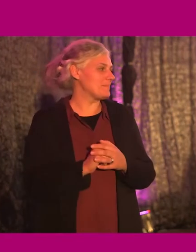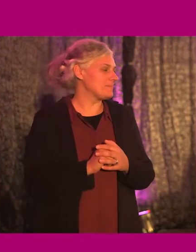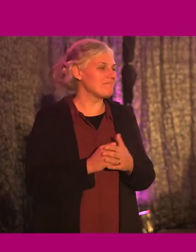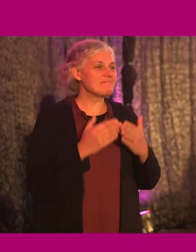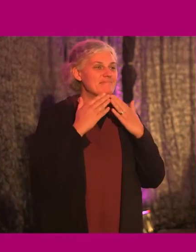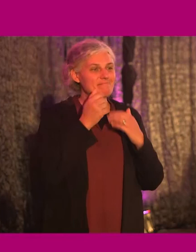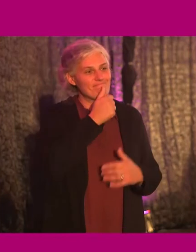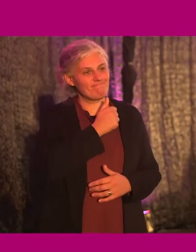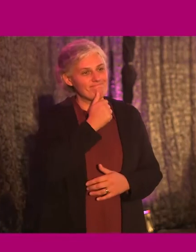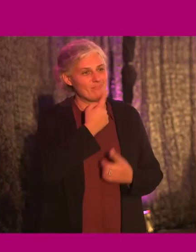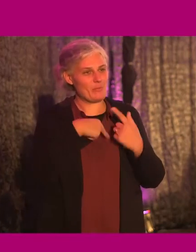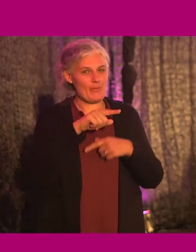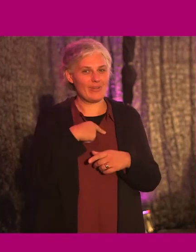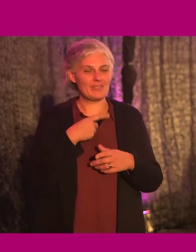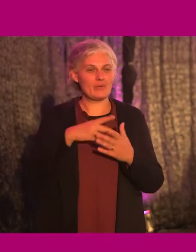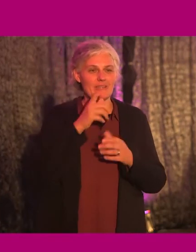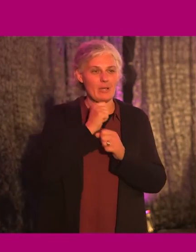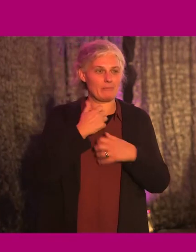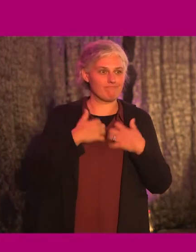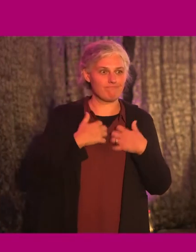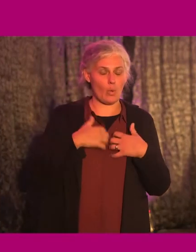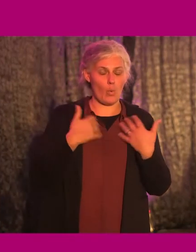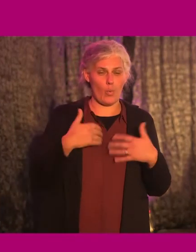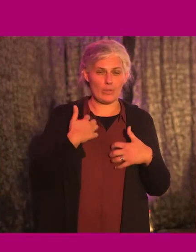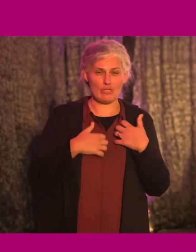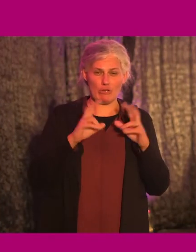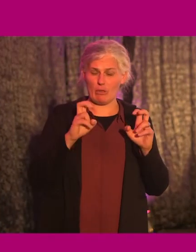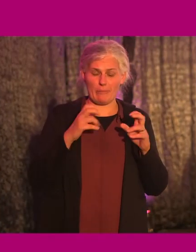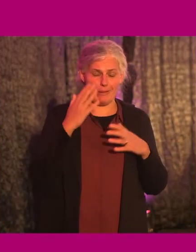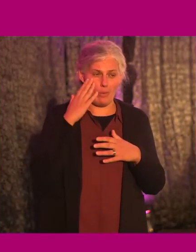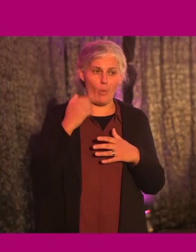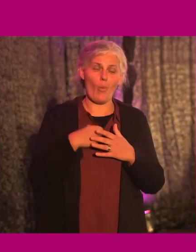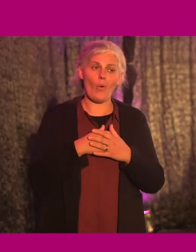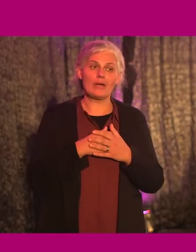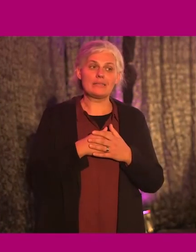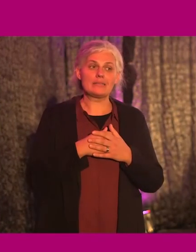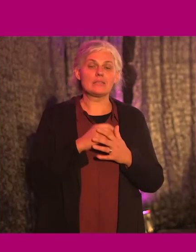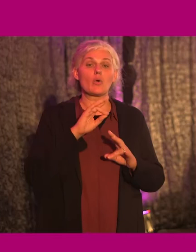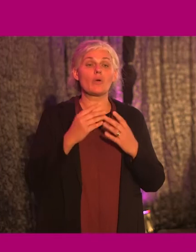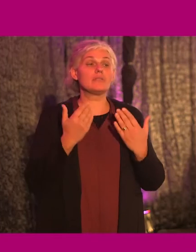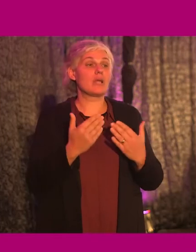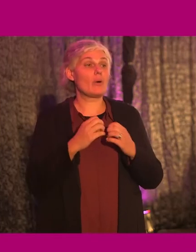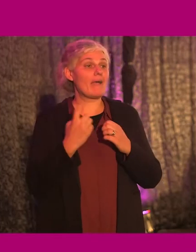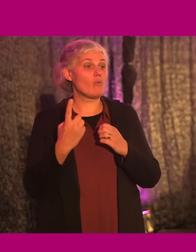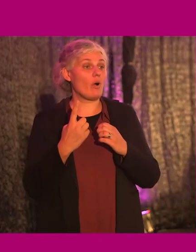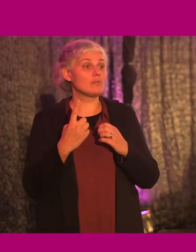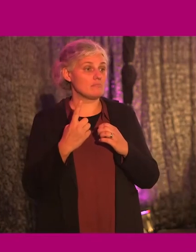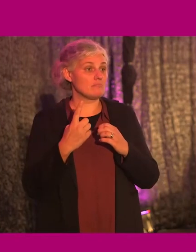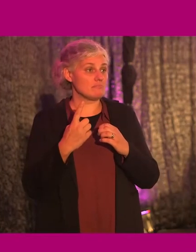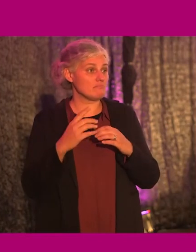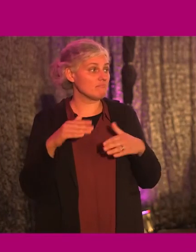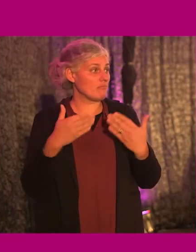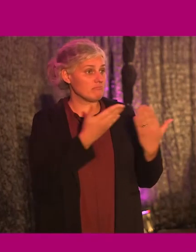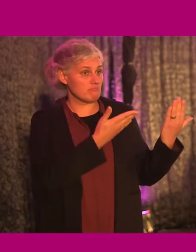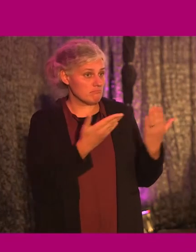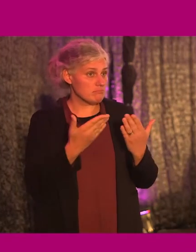for being patient with us in terms of, it's such an interesting topic. Um, so, but we'll take a question and, you know, everyone's available as they said to